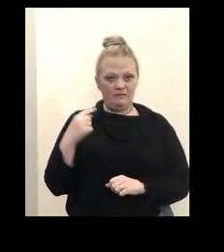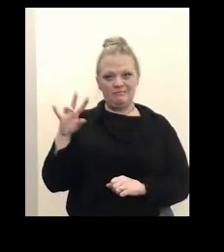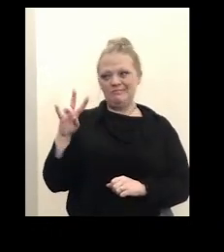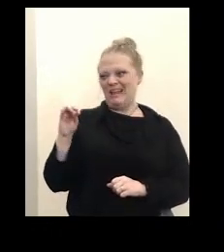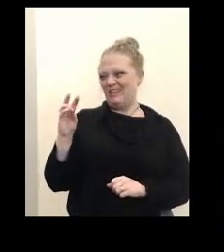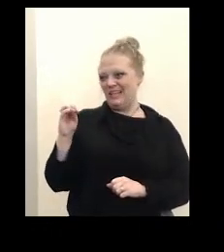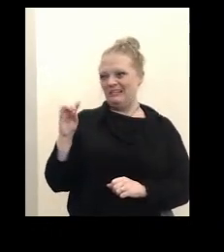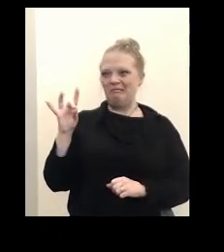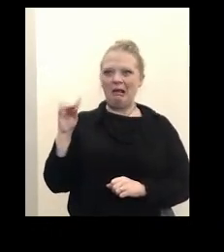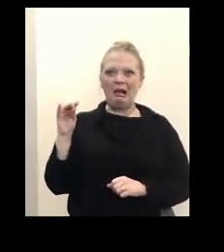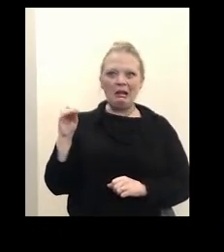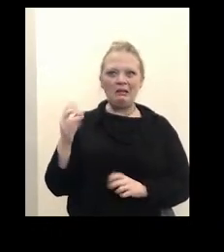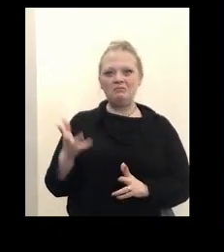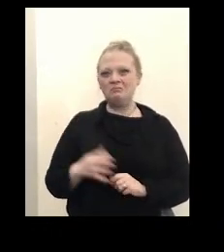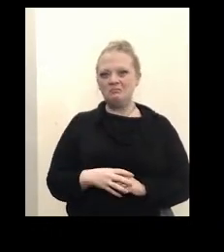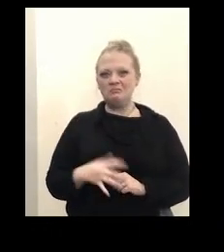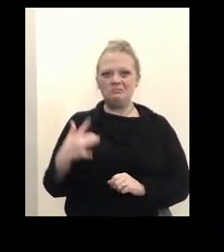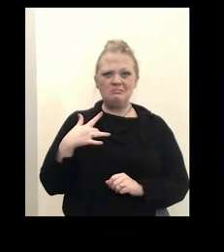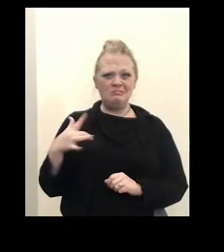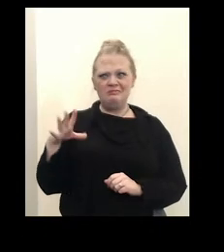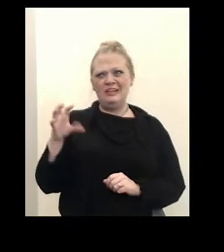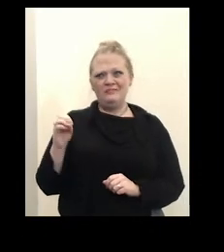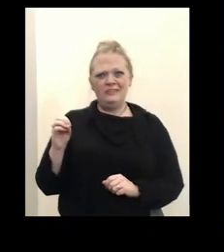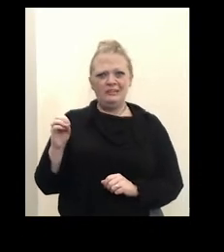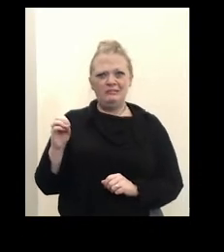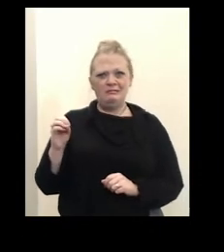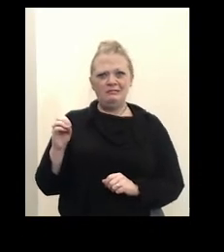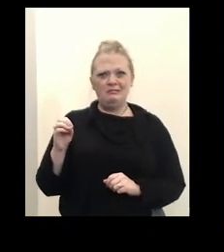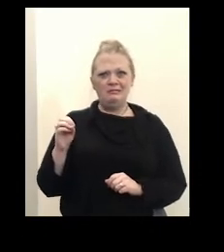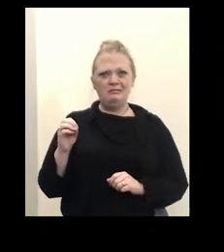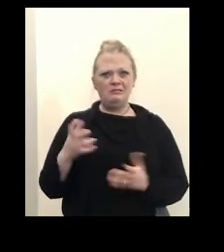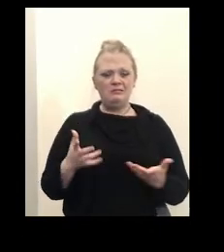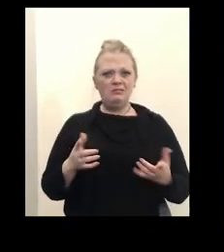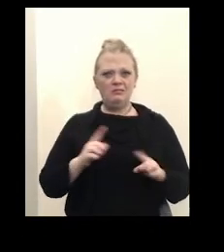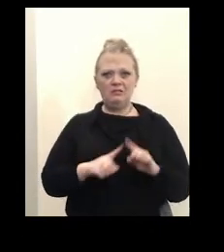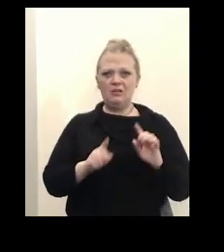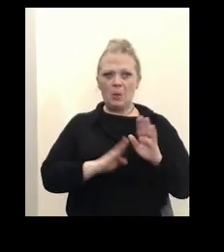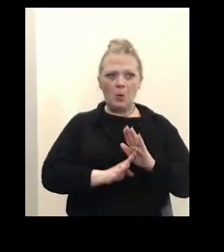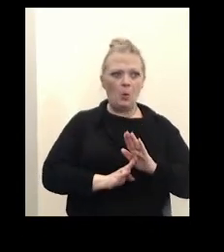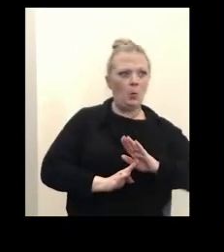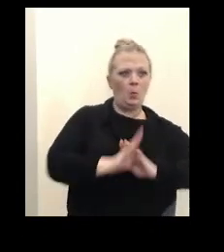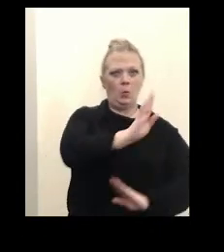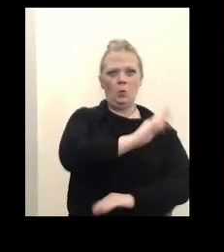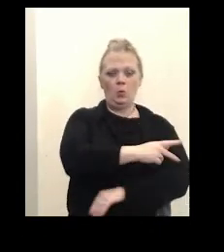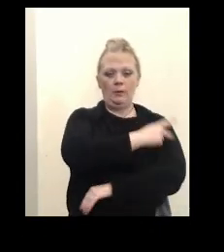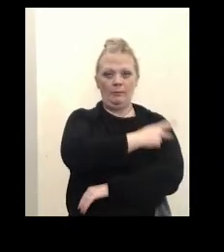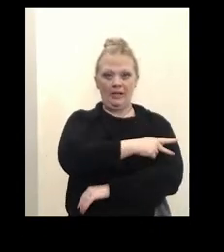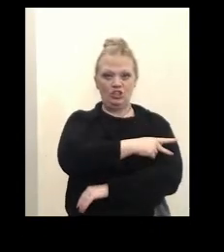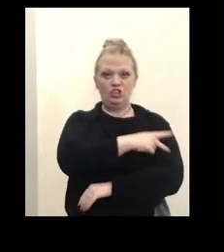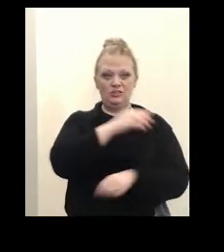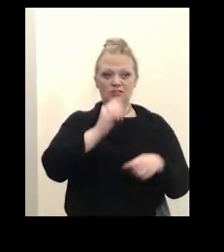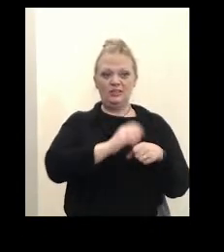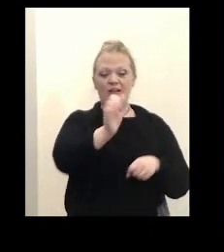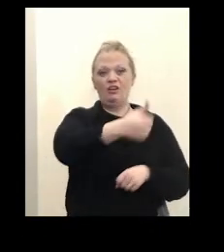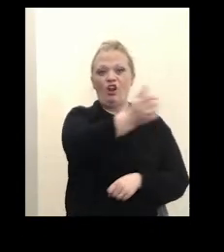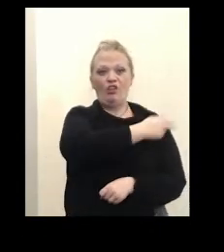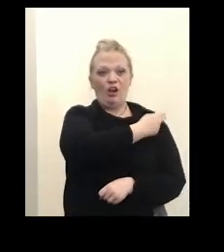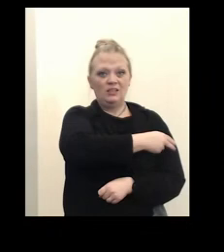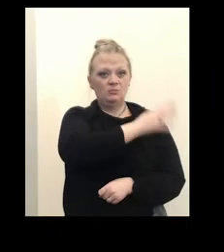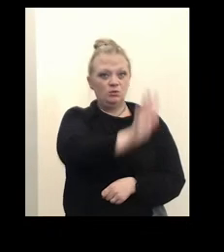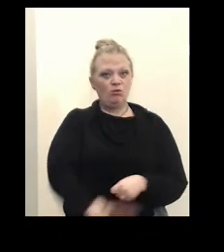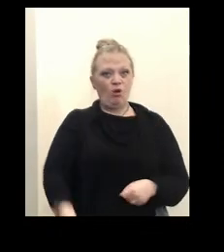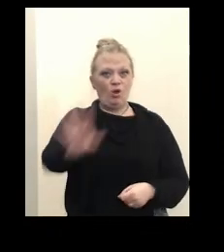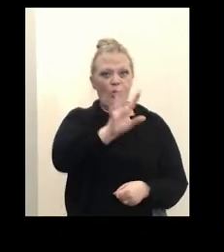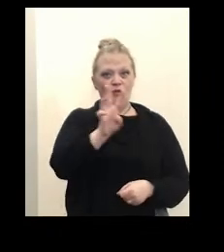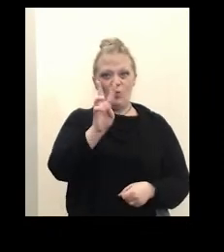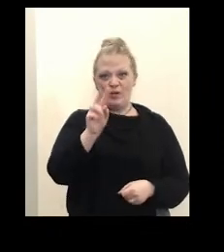80, usually it was around 50. So there's been a big spike of COVID-19 patients in the other hospitals across Western New York to